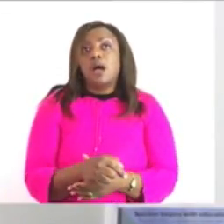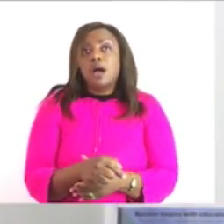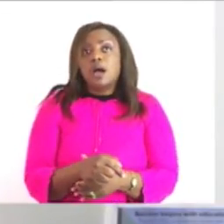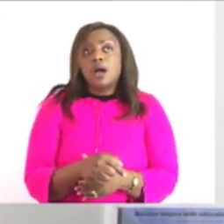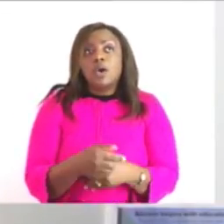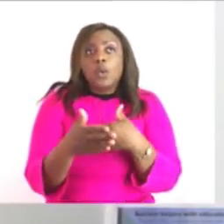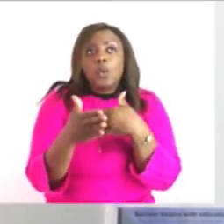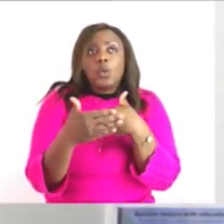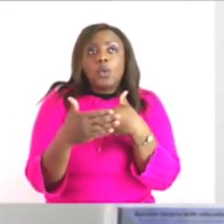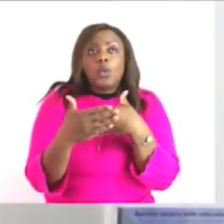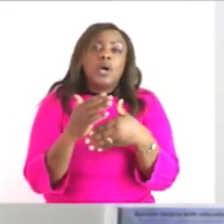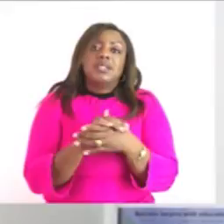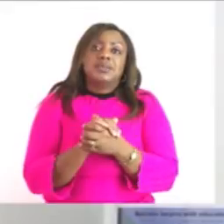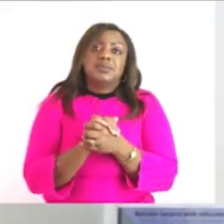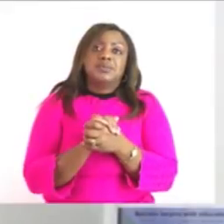grams